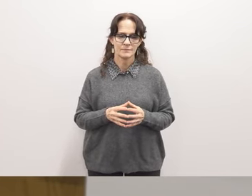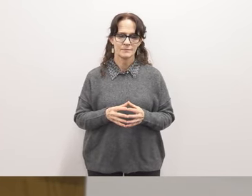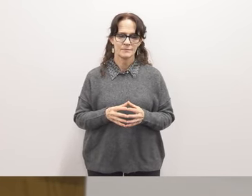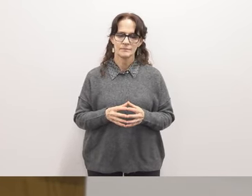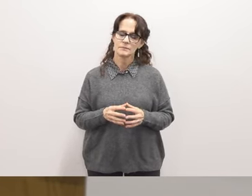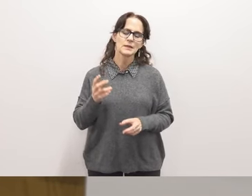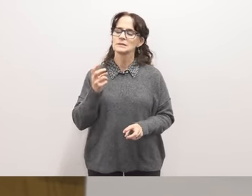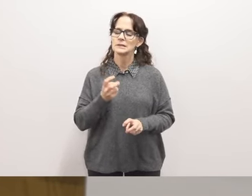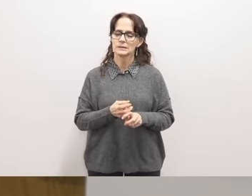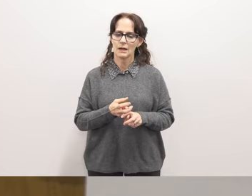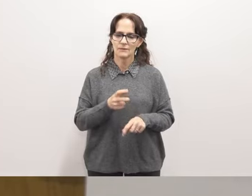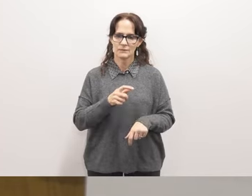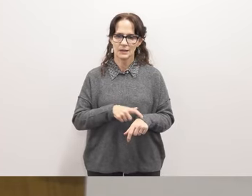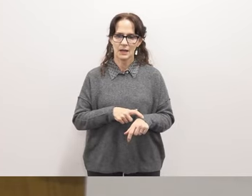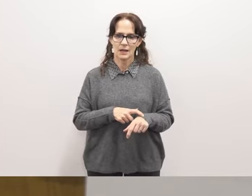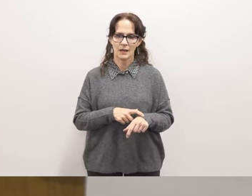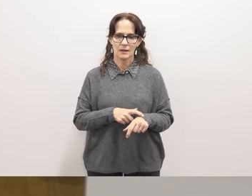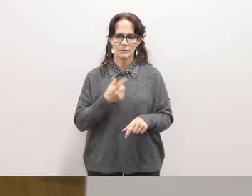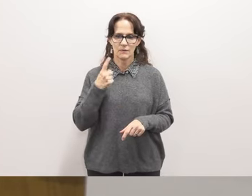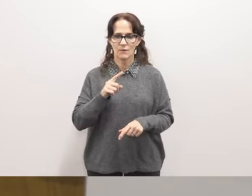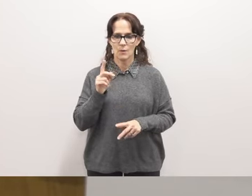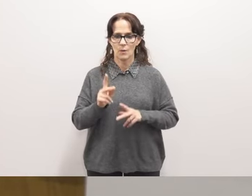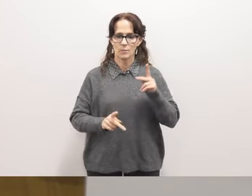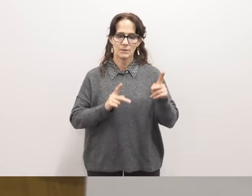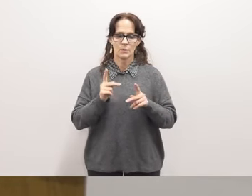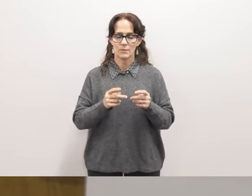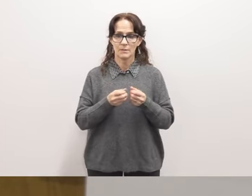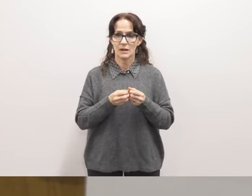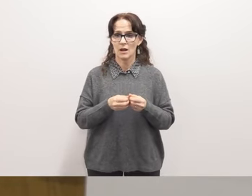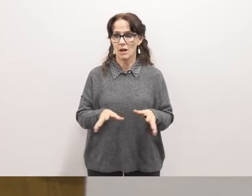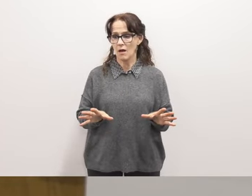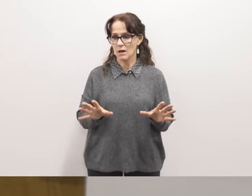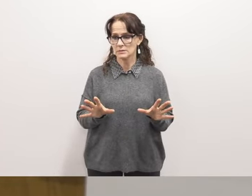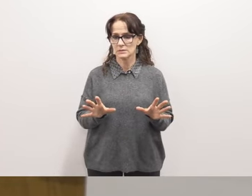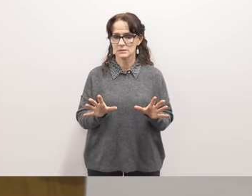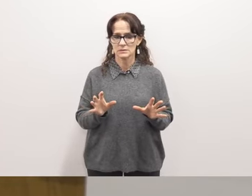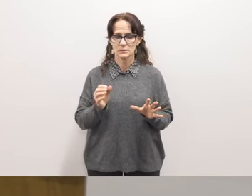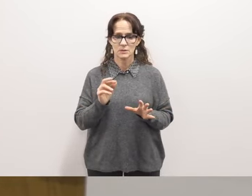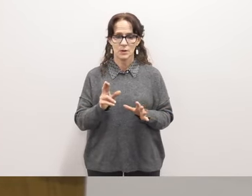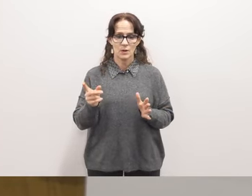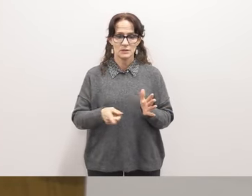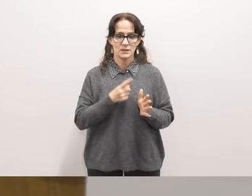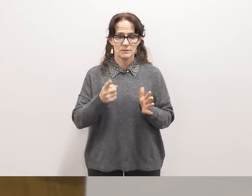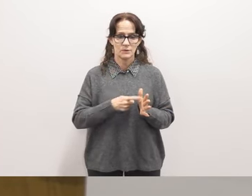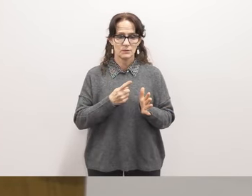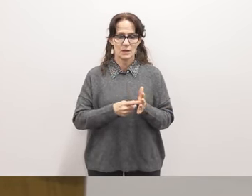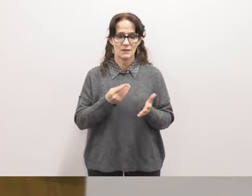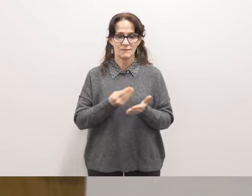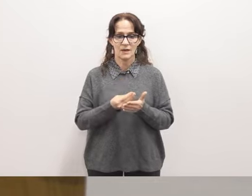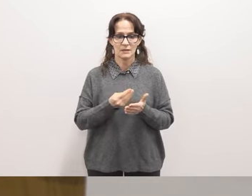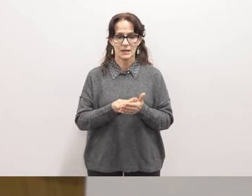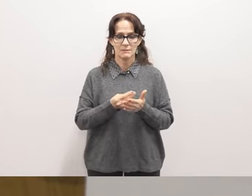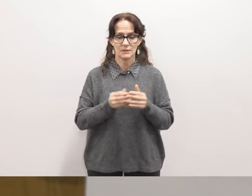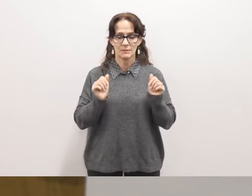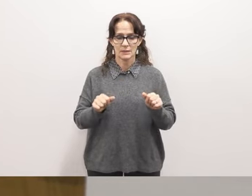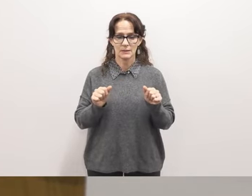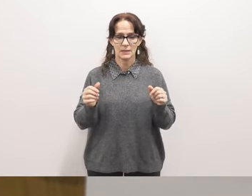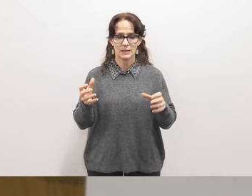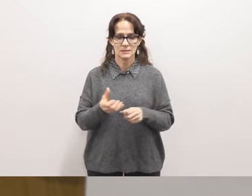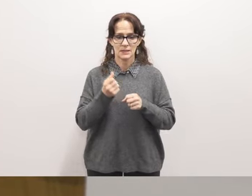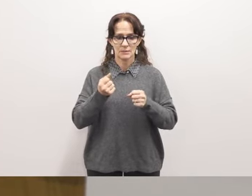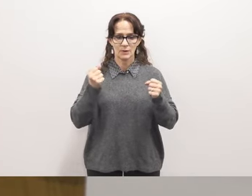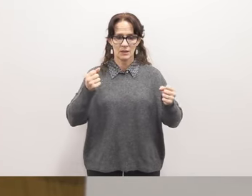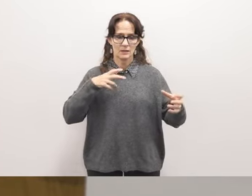time for those who may have gone through a tough loss or may have uh sometimes don't have the financial means to celebrate the